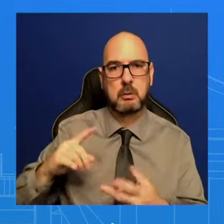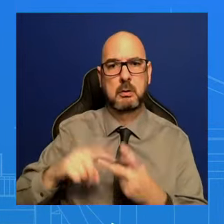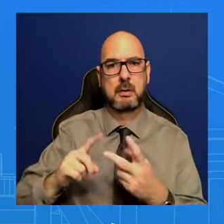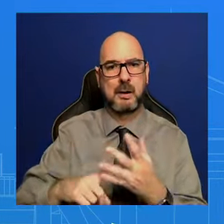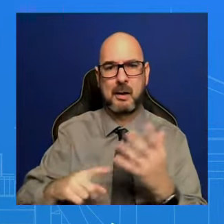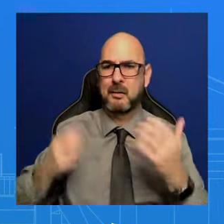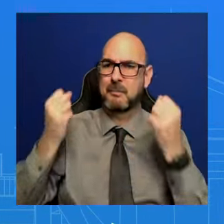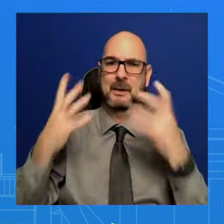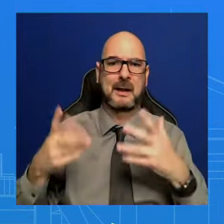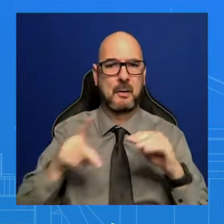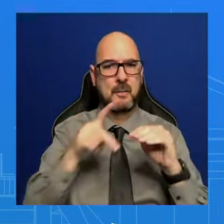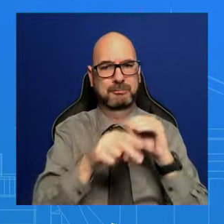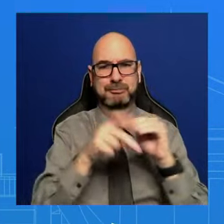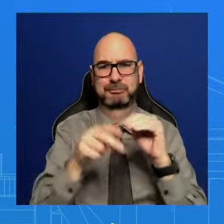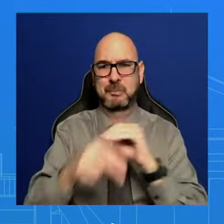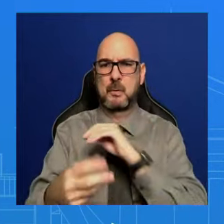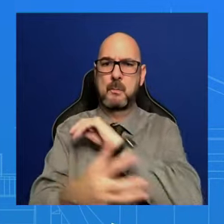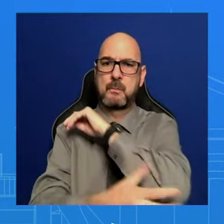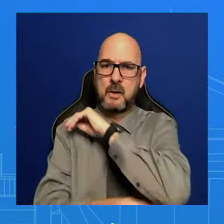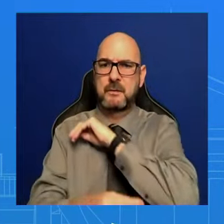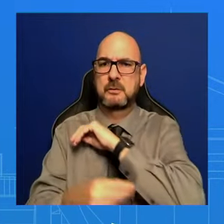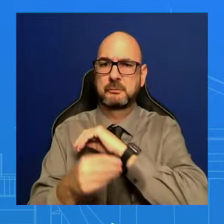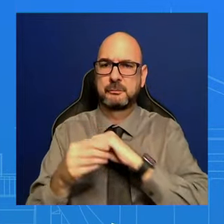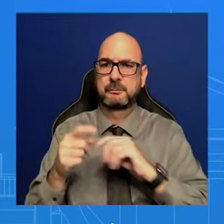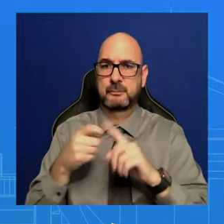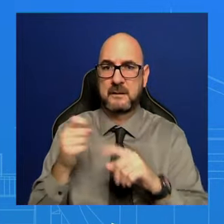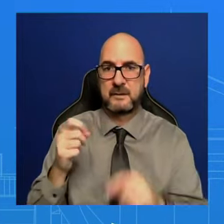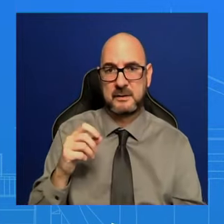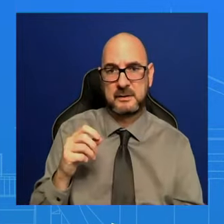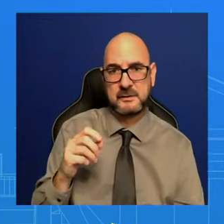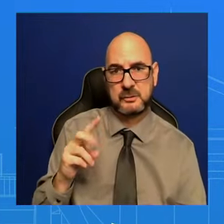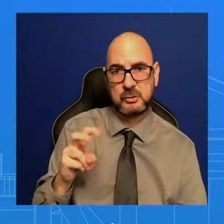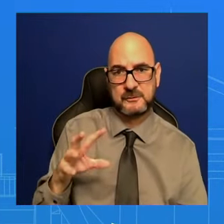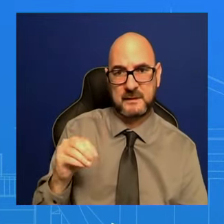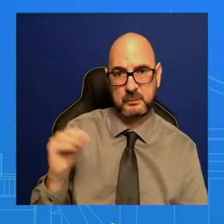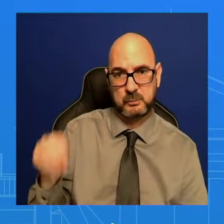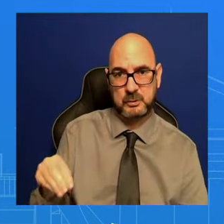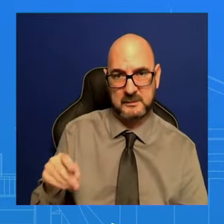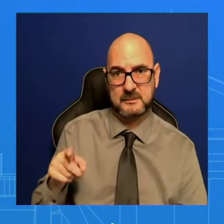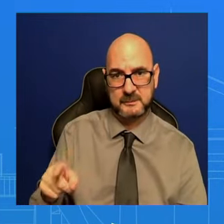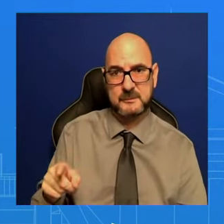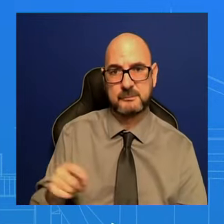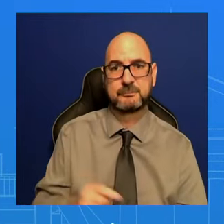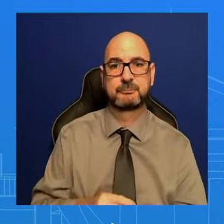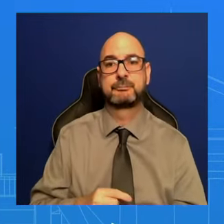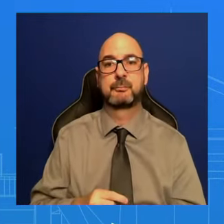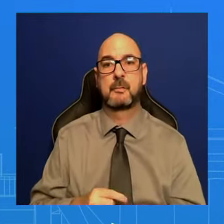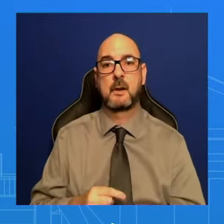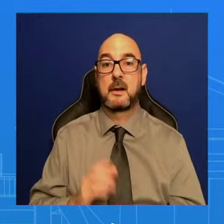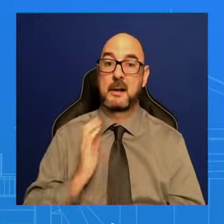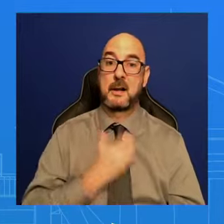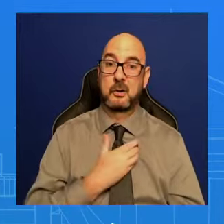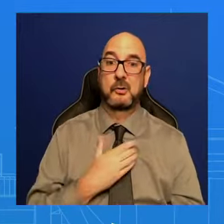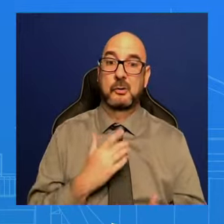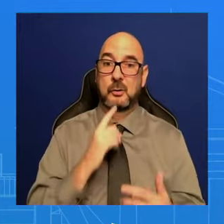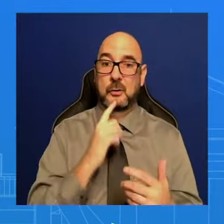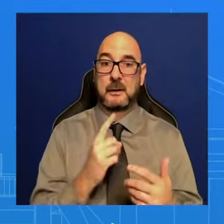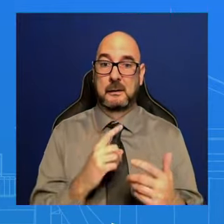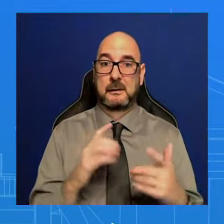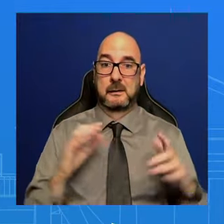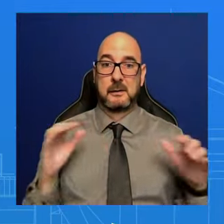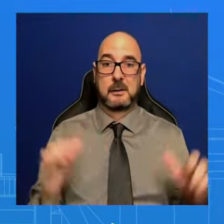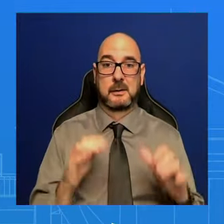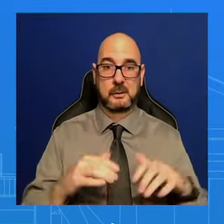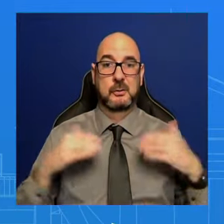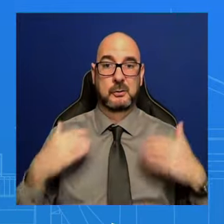obviously, the work that this President has done. That piece of legislation, only Democrats voted for it. So the President has taken action. We understand that it's